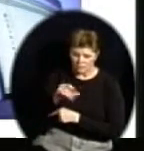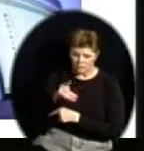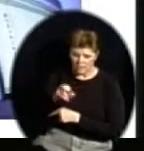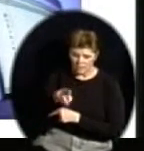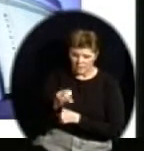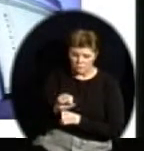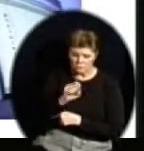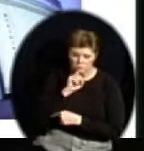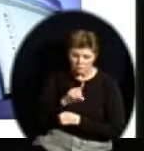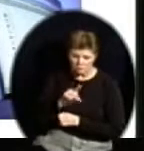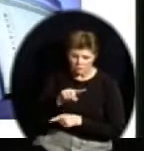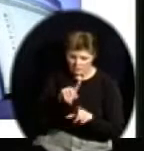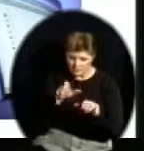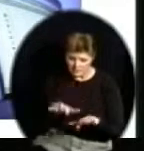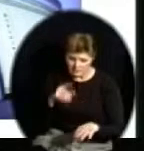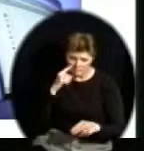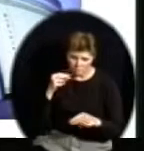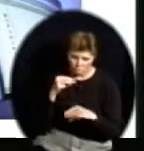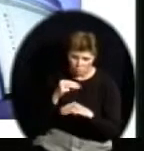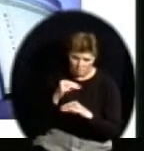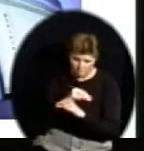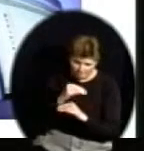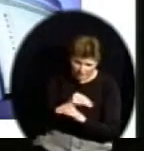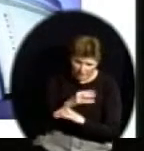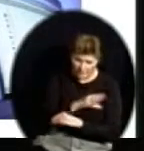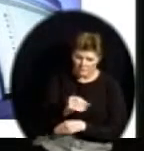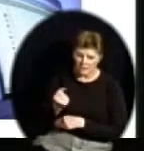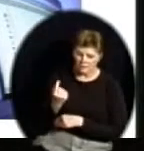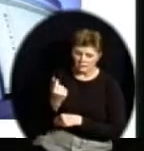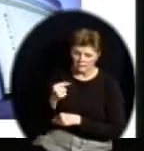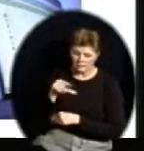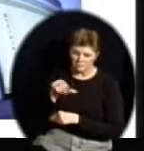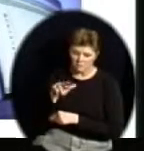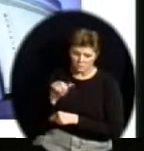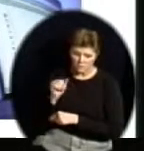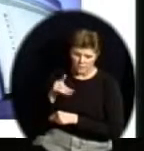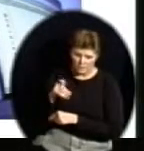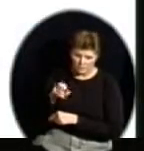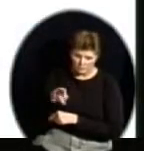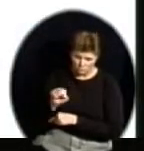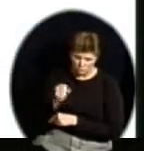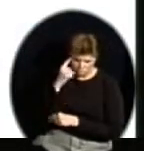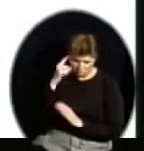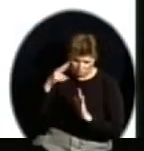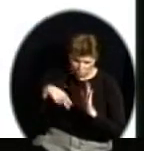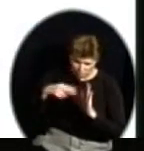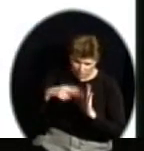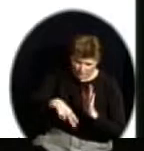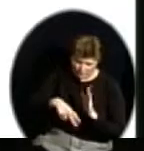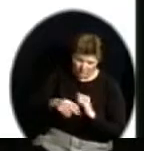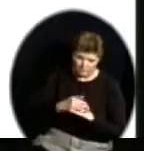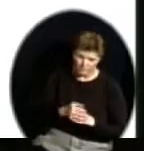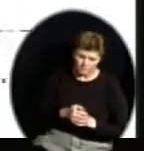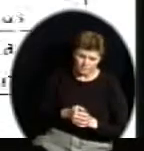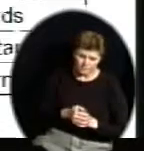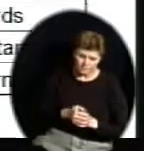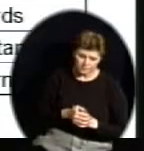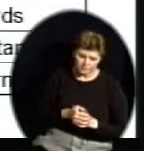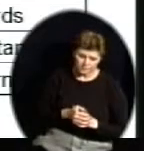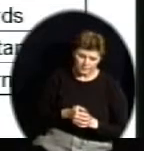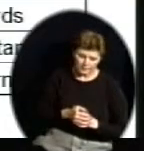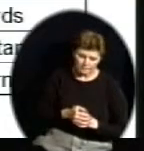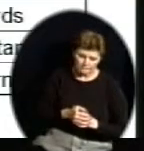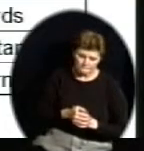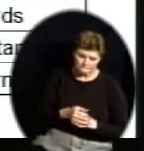continued to test our 11th graders. Those are annual assessments that we give each spring. We also know that another change